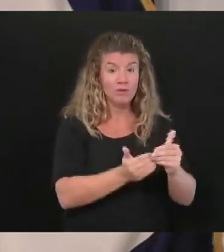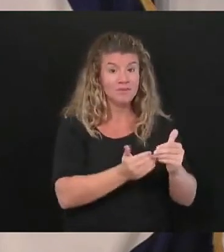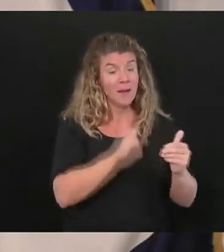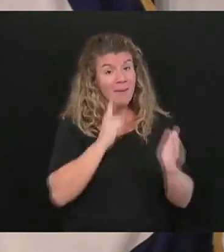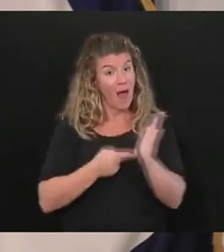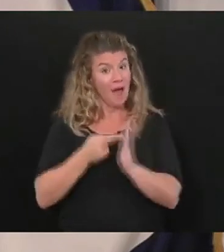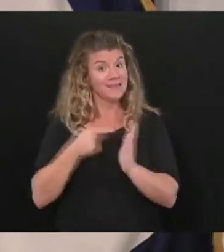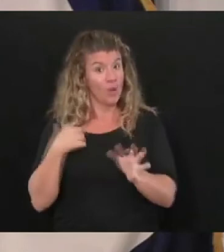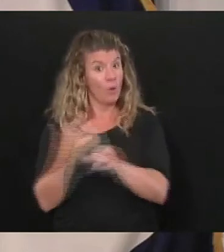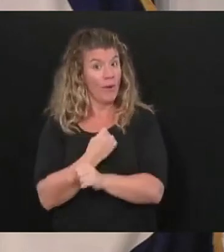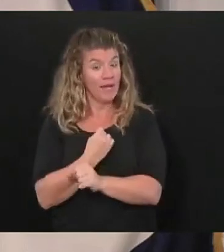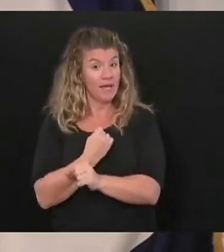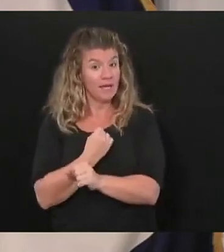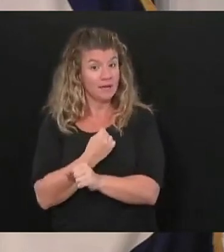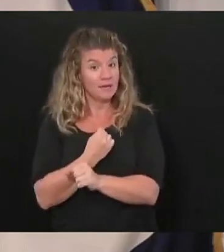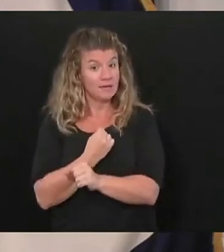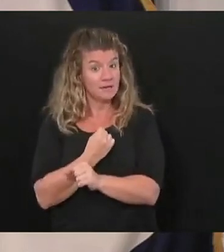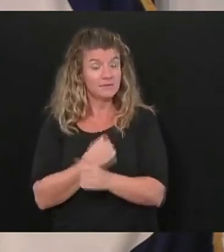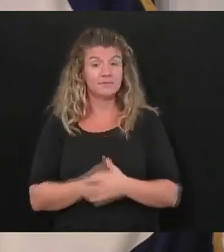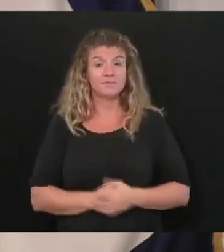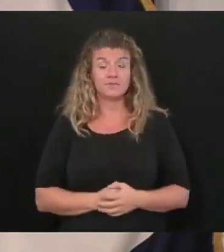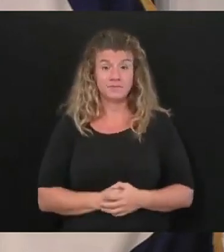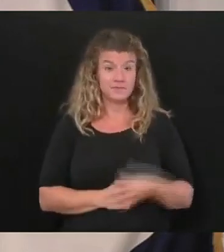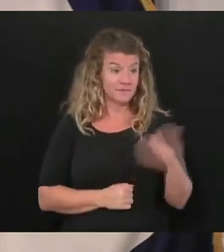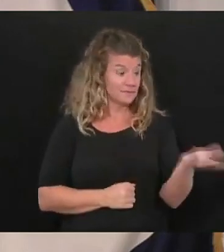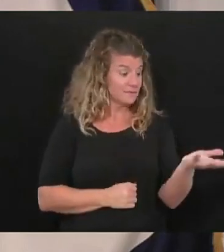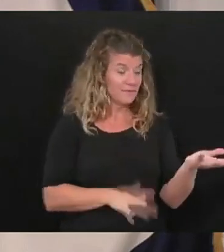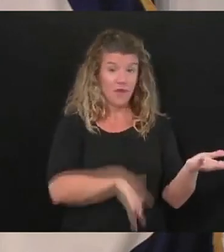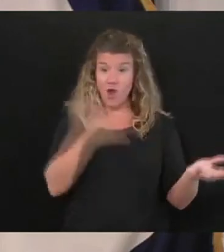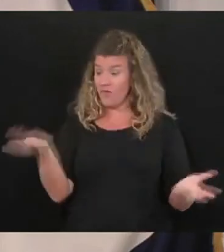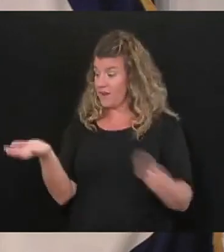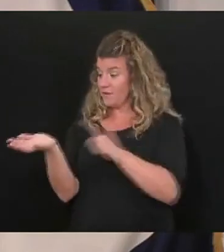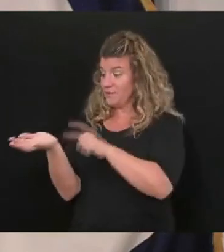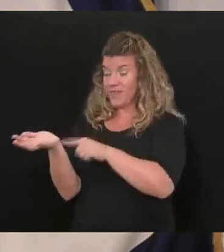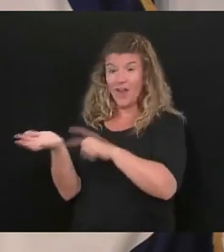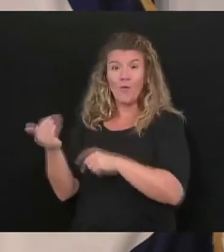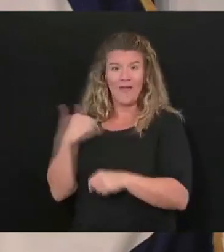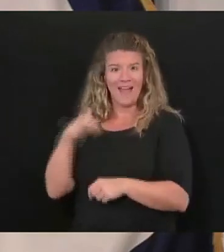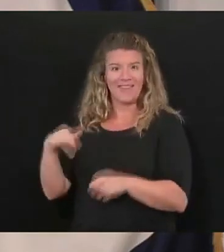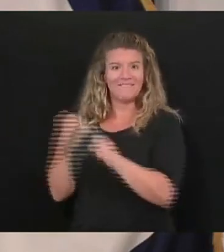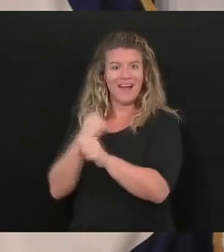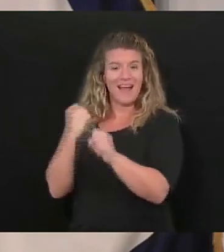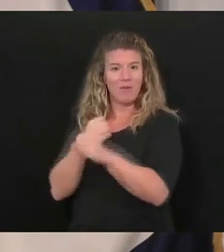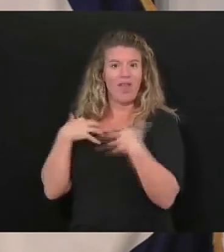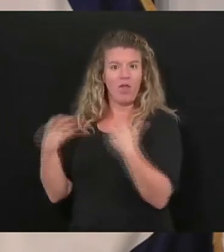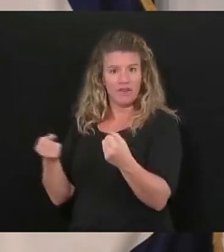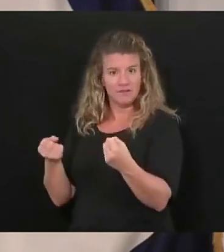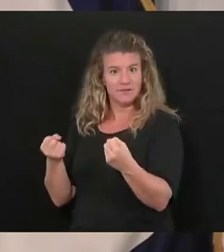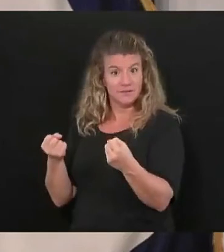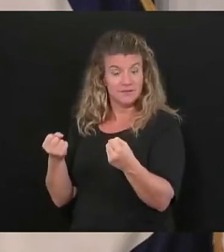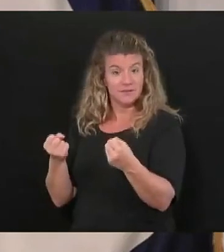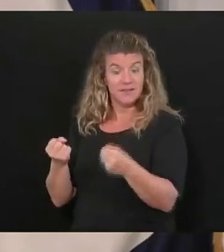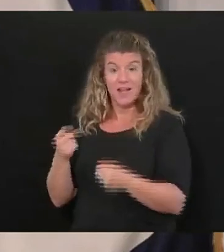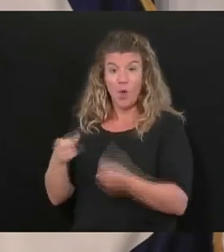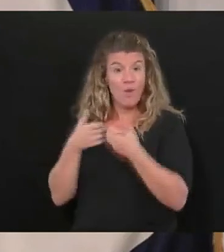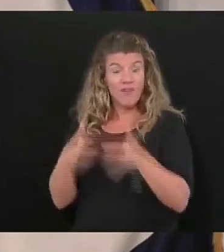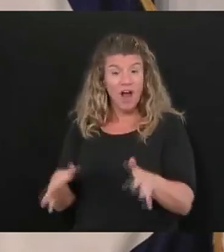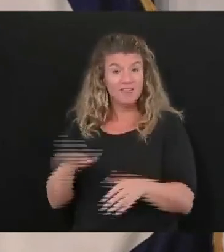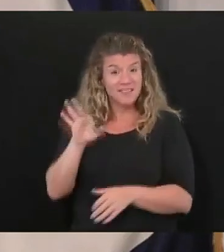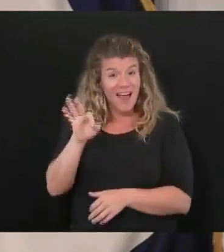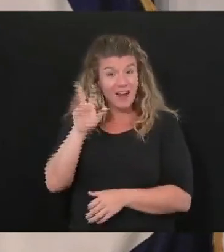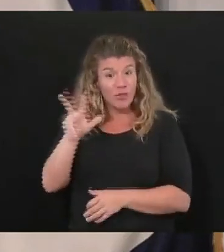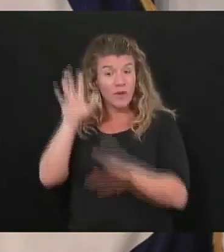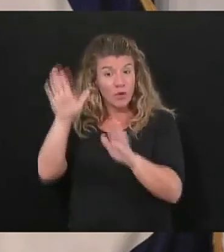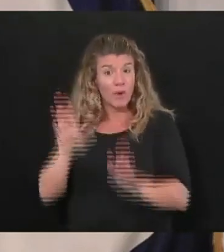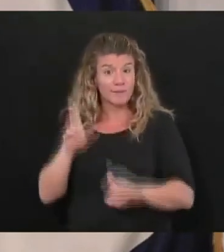fight now on the other side we fight a fight with health and we fight a fight that we've lost 93 great